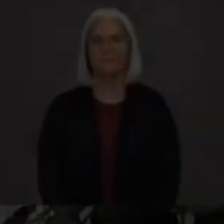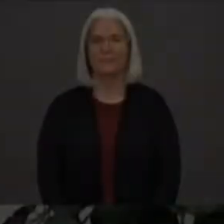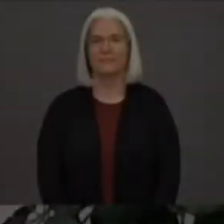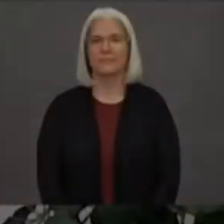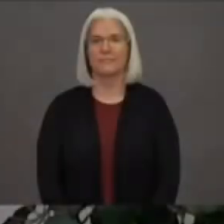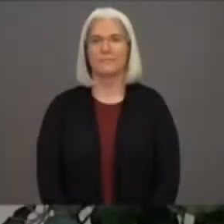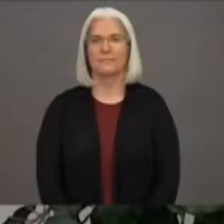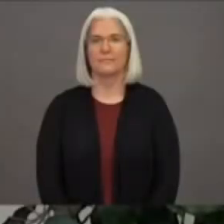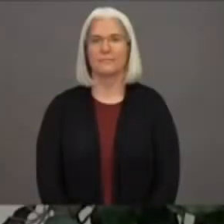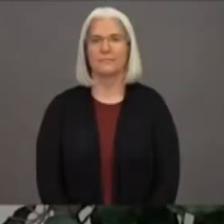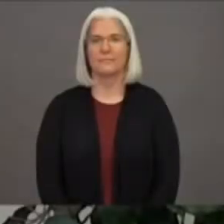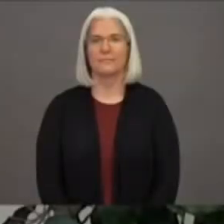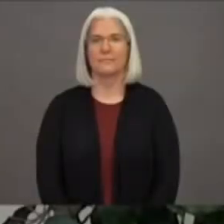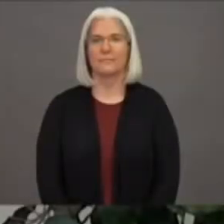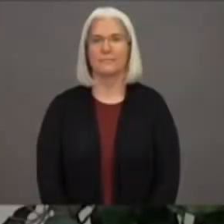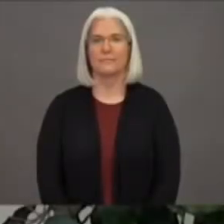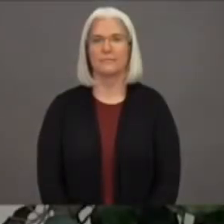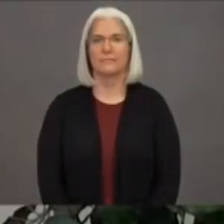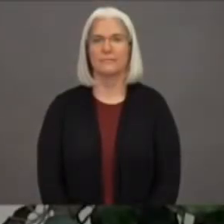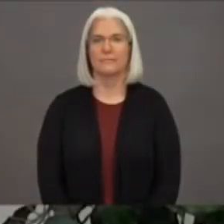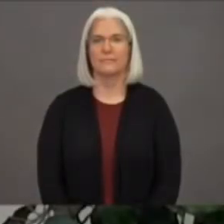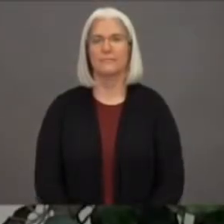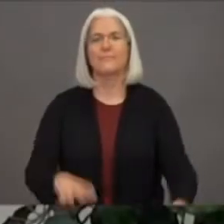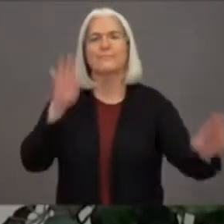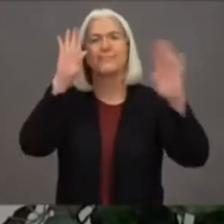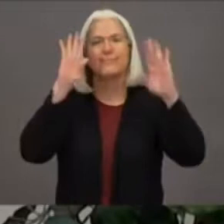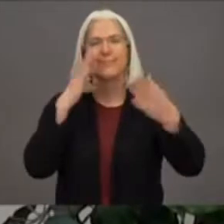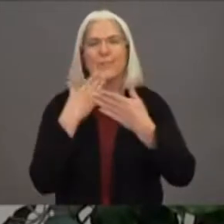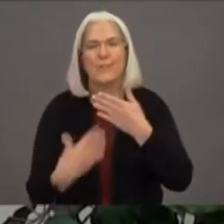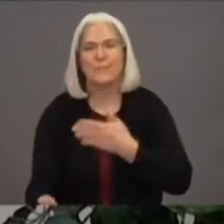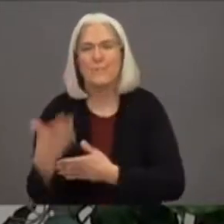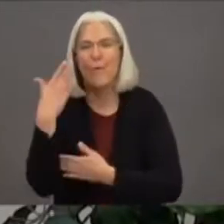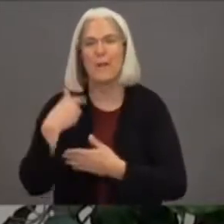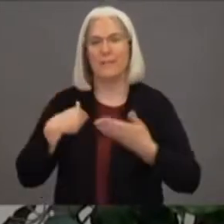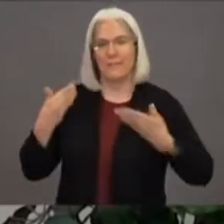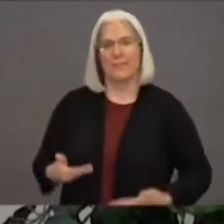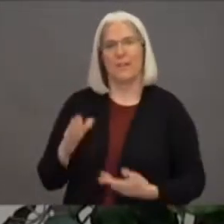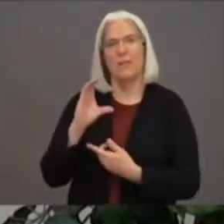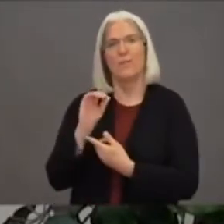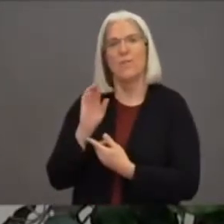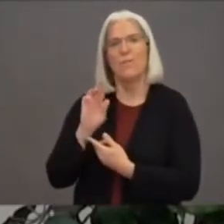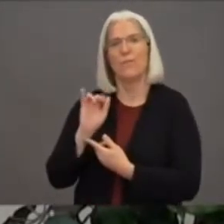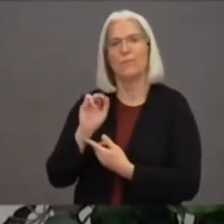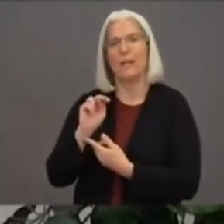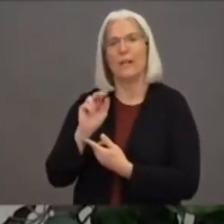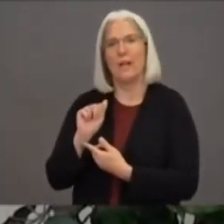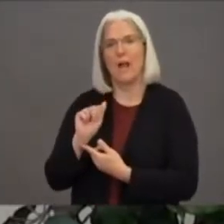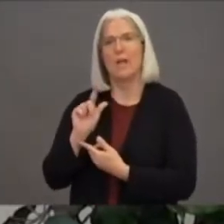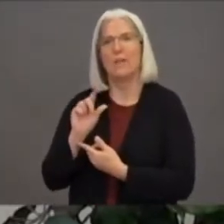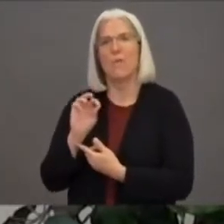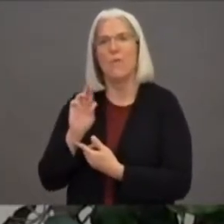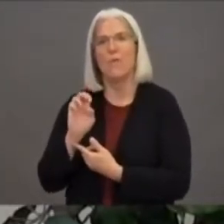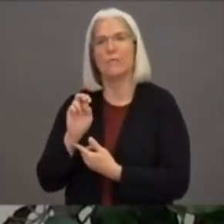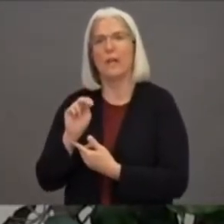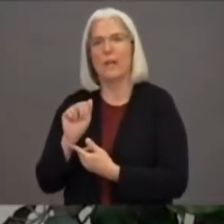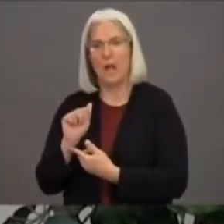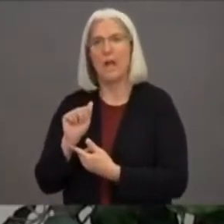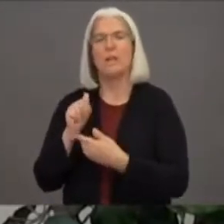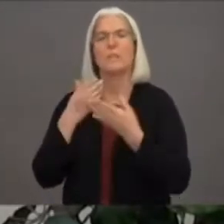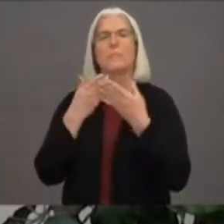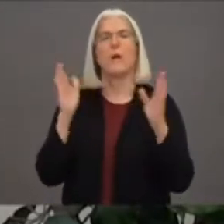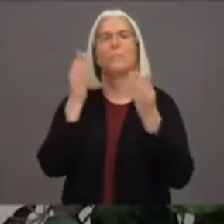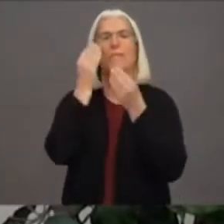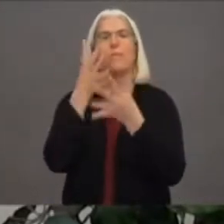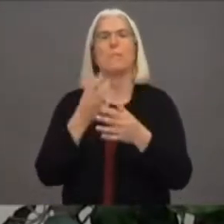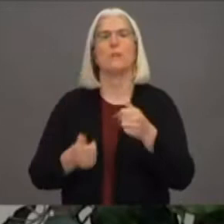Good morning, my name is Corina Herrera Loera, Public Information Officer here for the Emergency Operations Center in Santa Clara County. We will